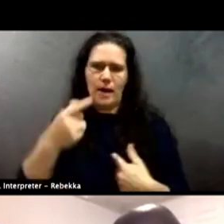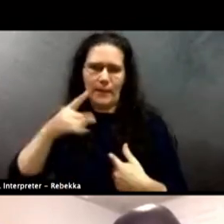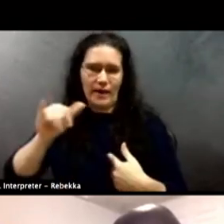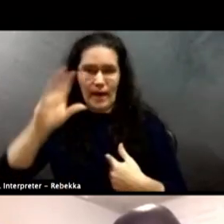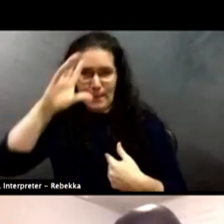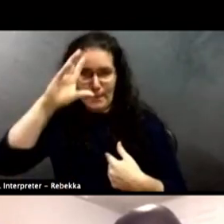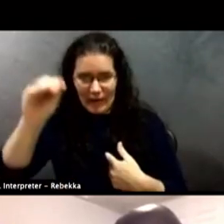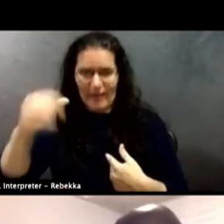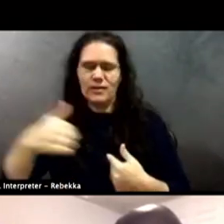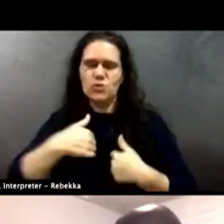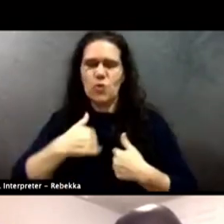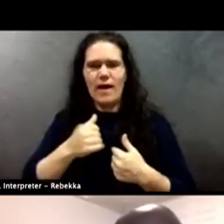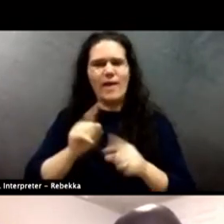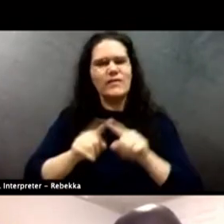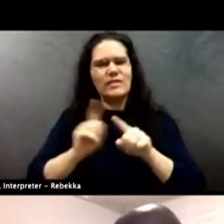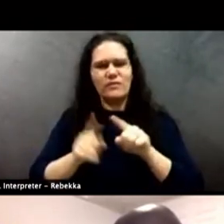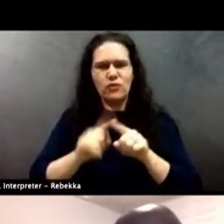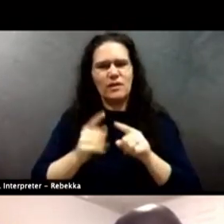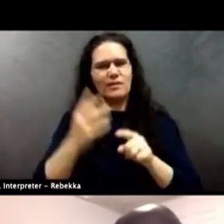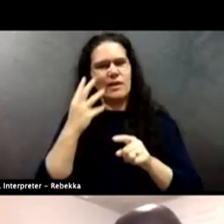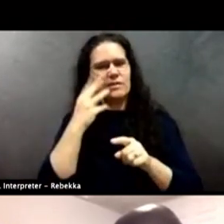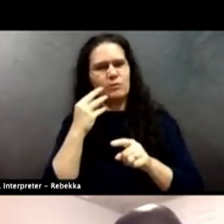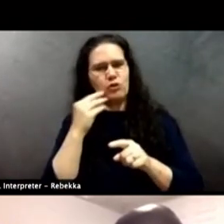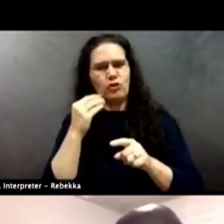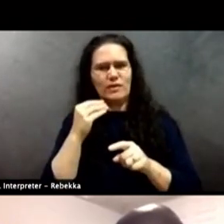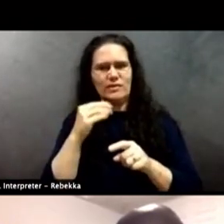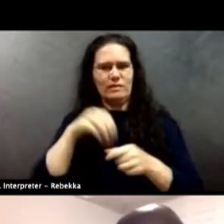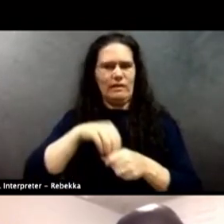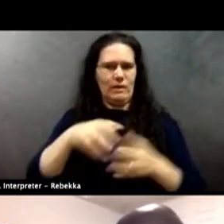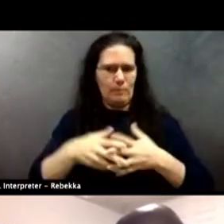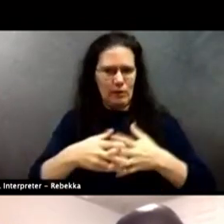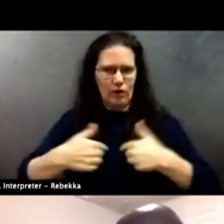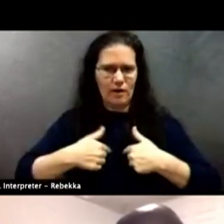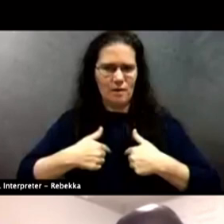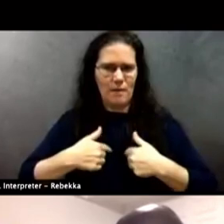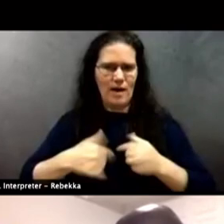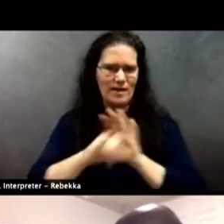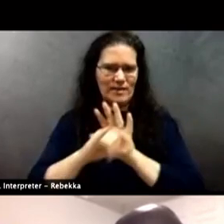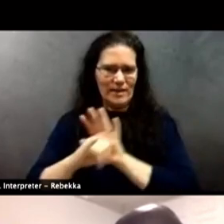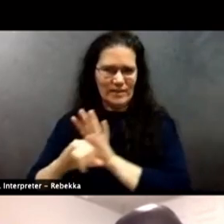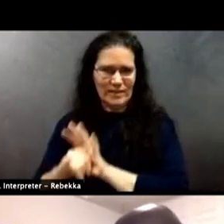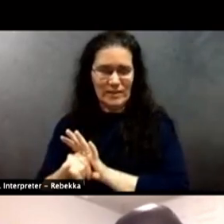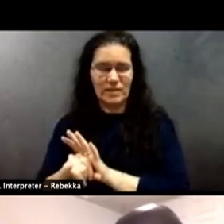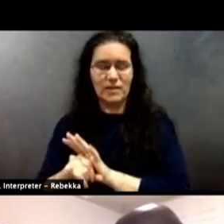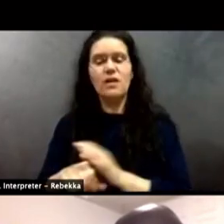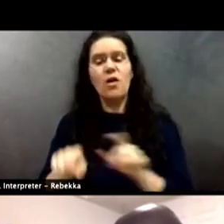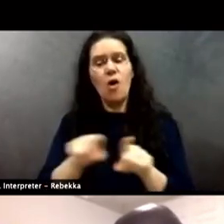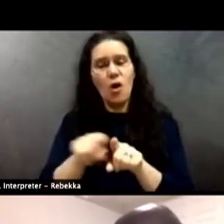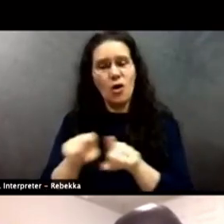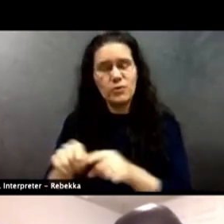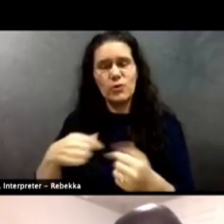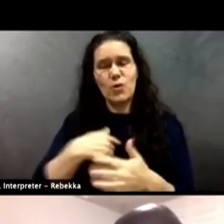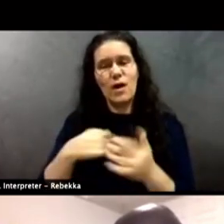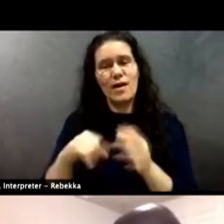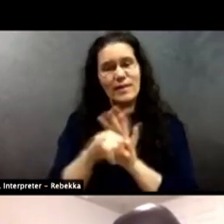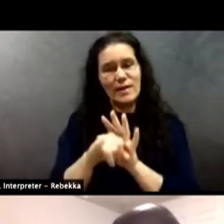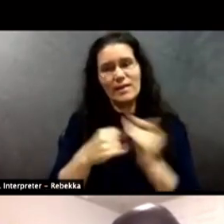But the pieces of my American experience also include the fact that I grew up in a small town where